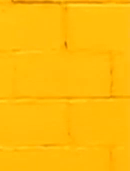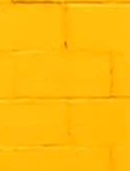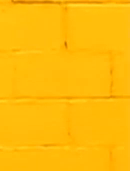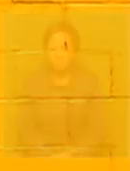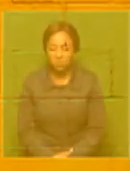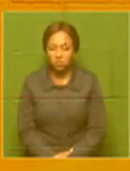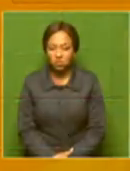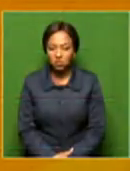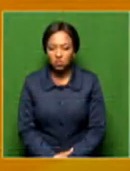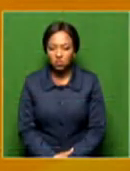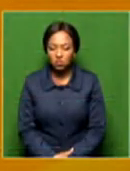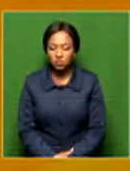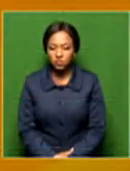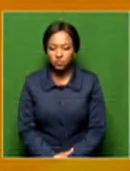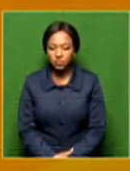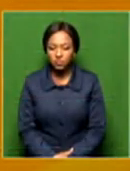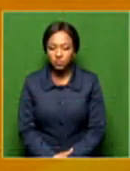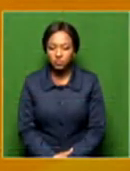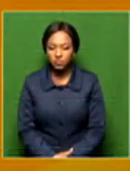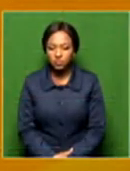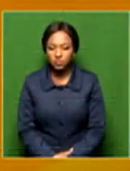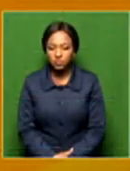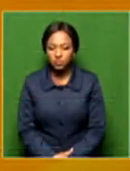in partnership with the Houteng Department of